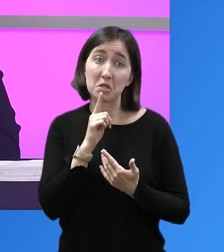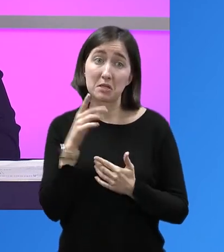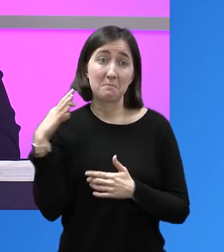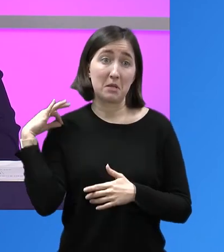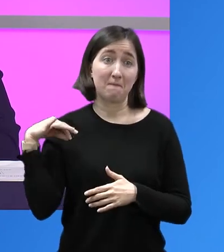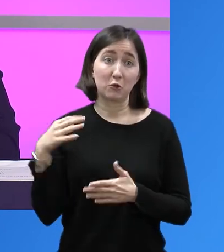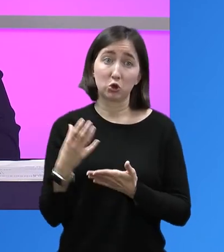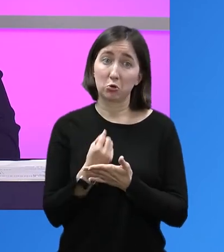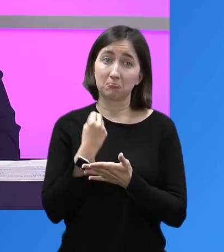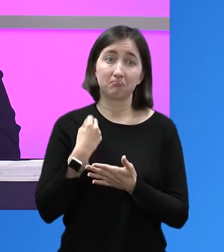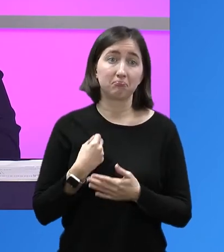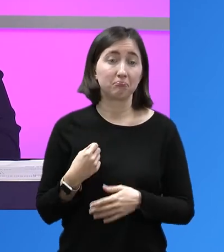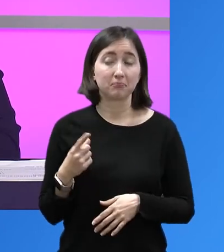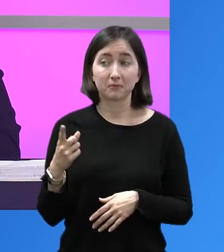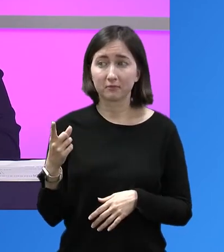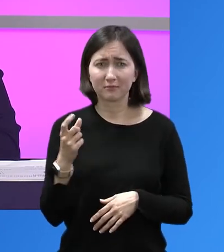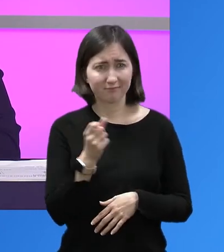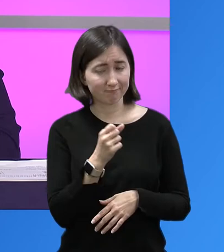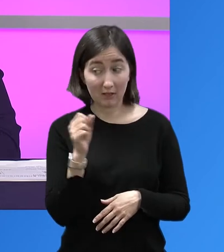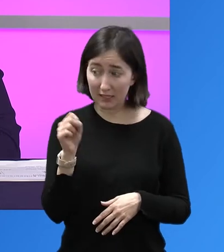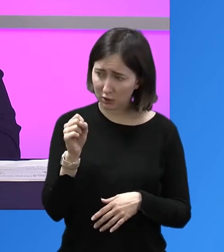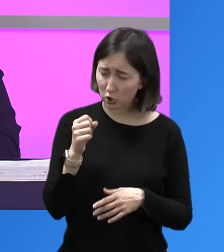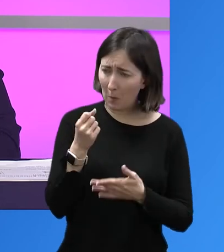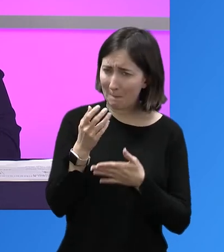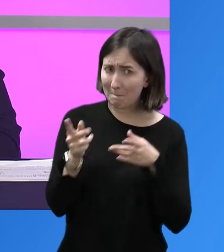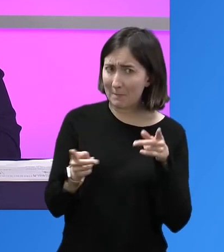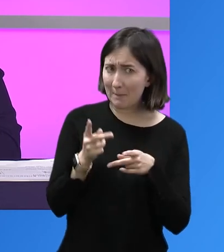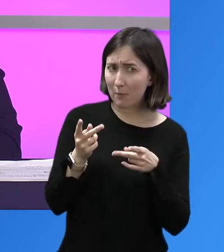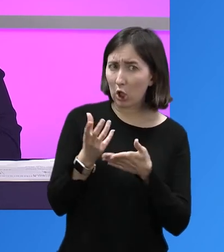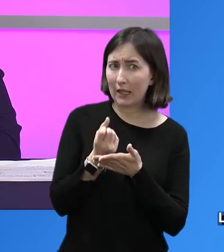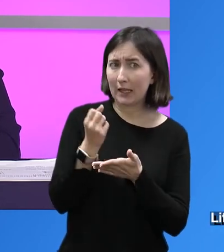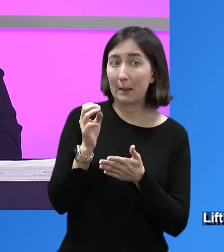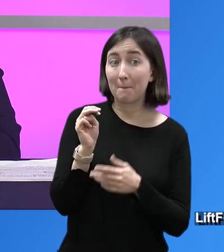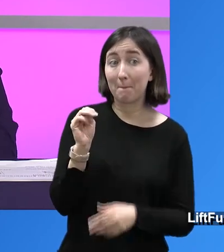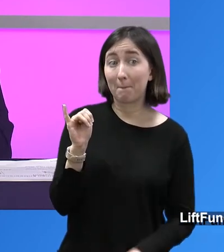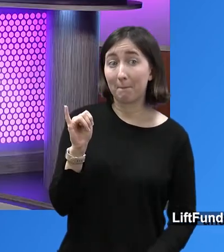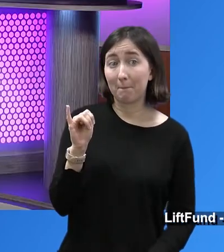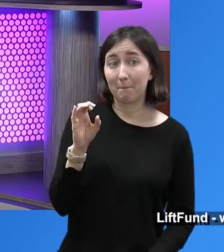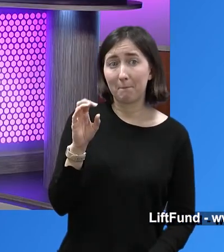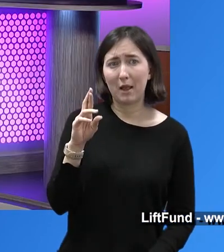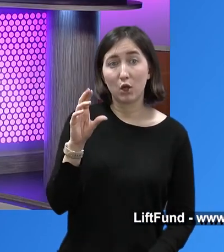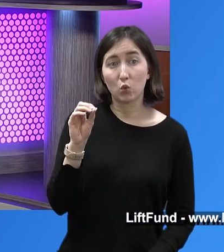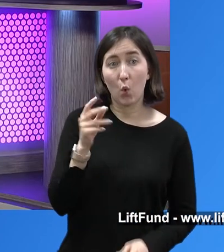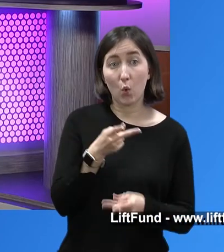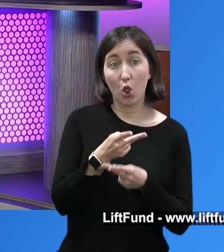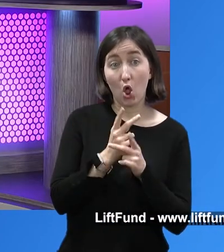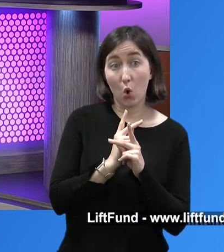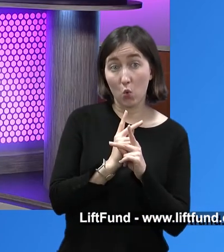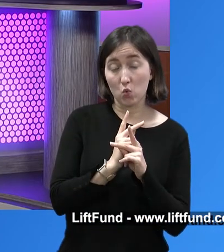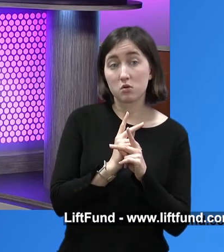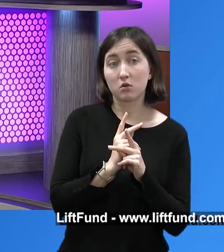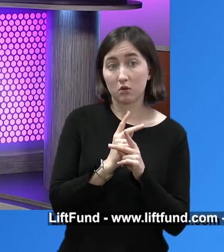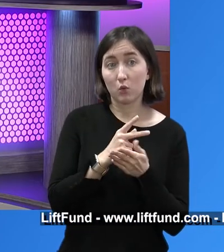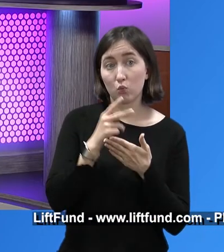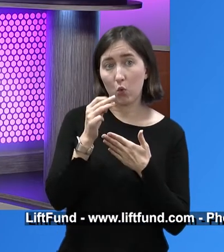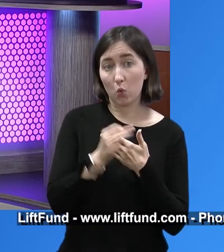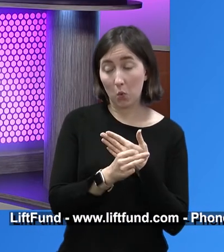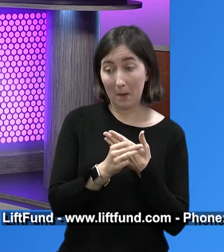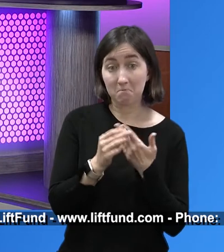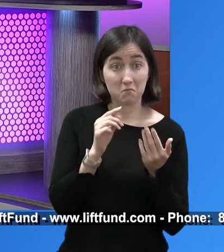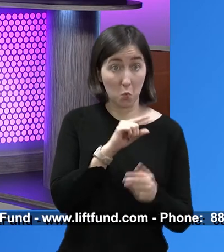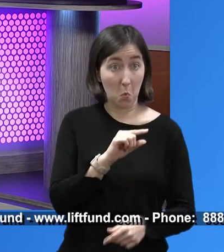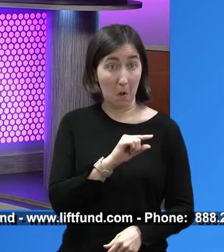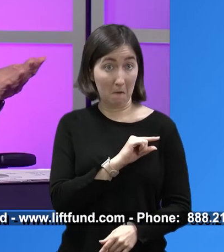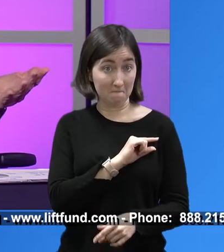program. So it's beneficial. So people getting a micro loan program now, for example, if you